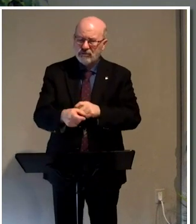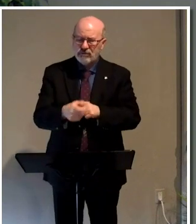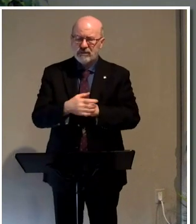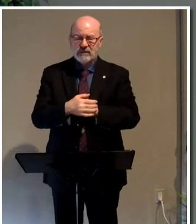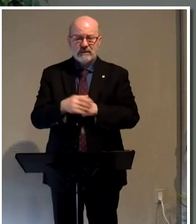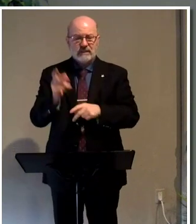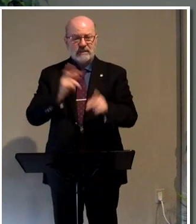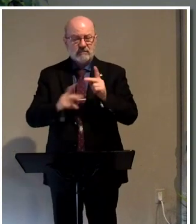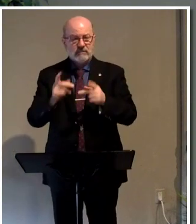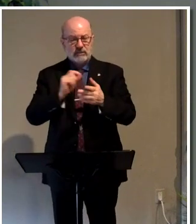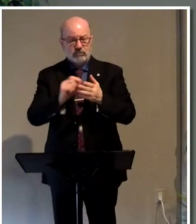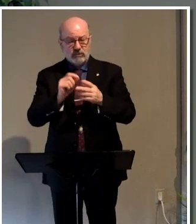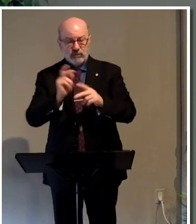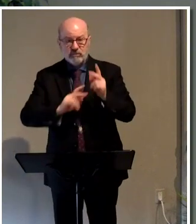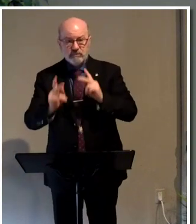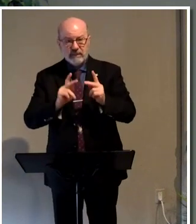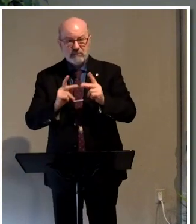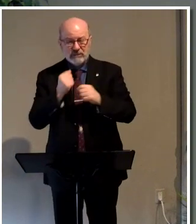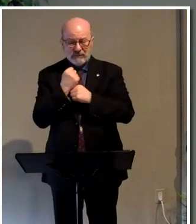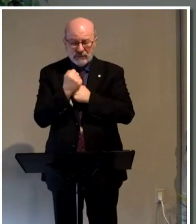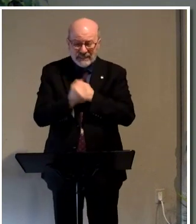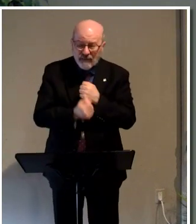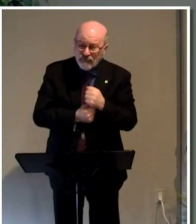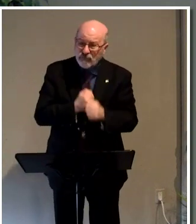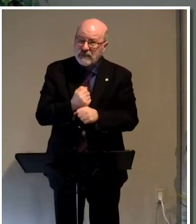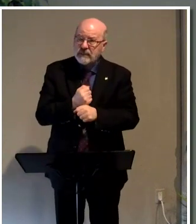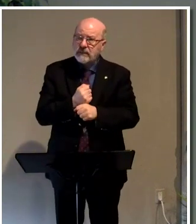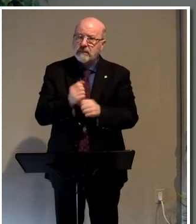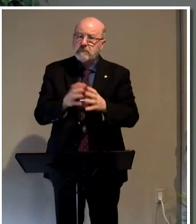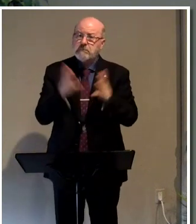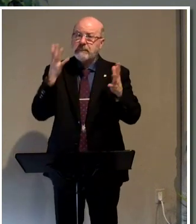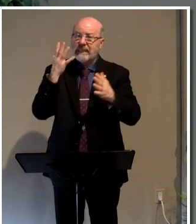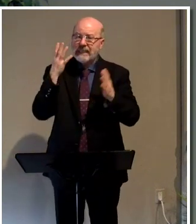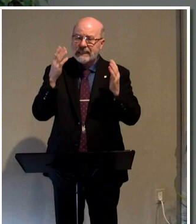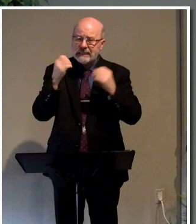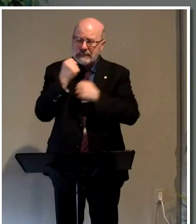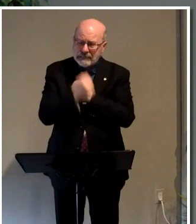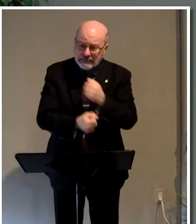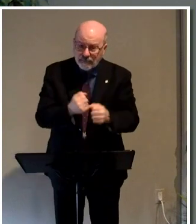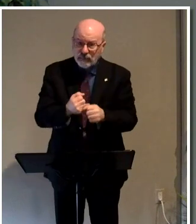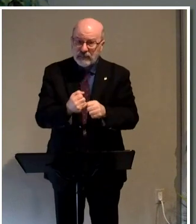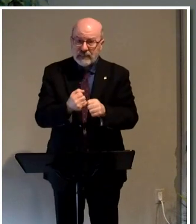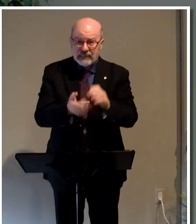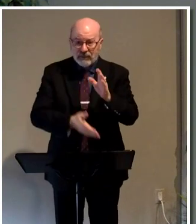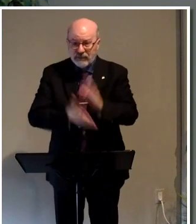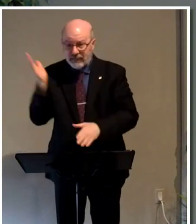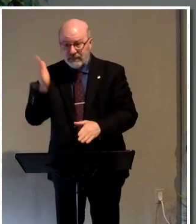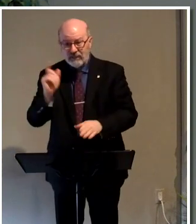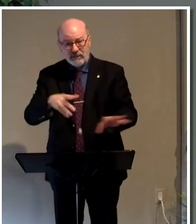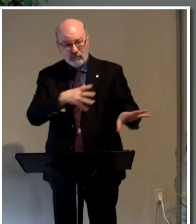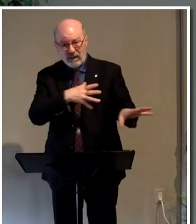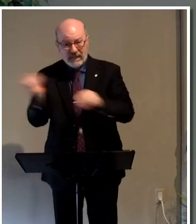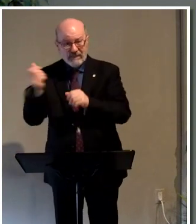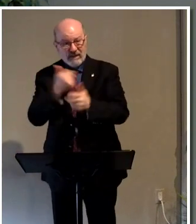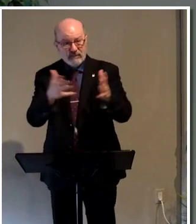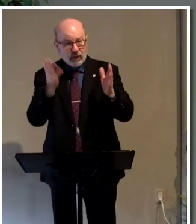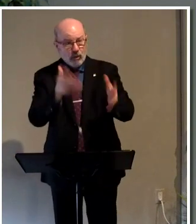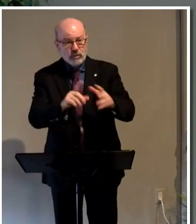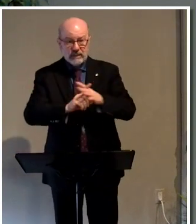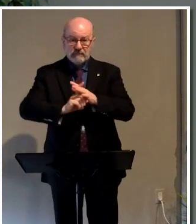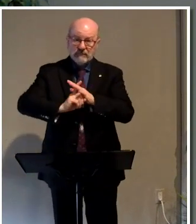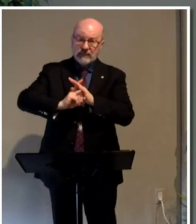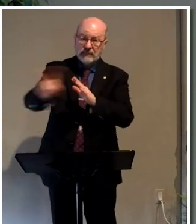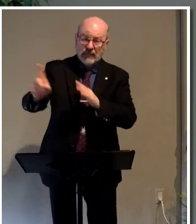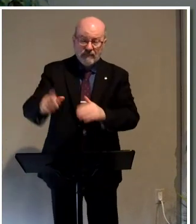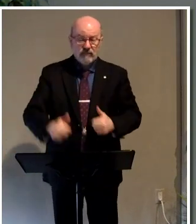Peter's writing to people who were suffering, majorly suffering. They were displaced. They had to leave everything they owned and run for their